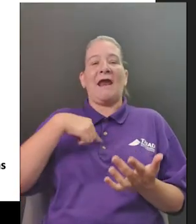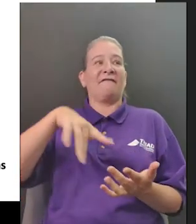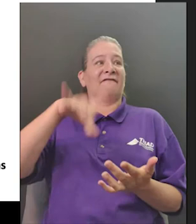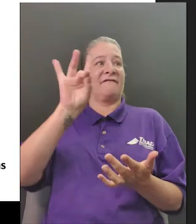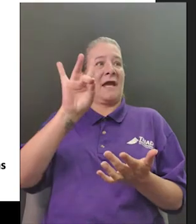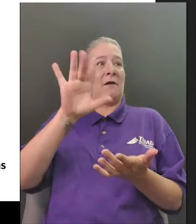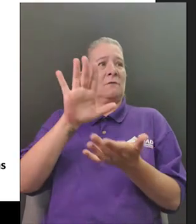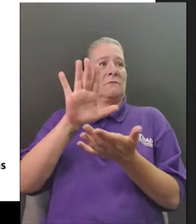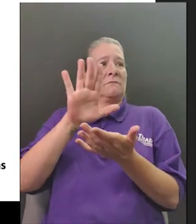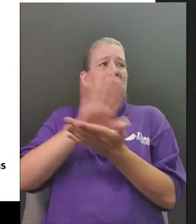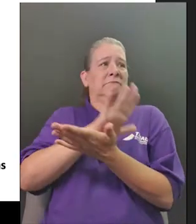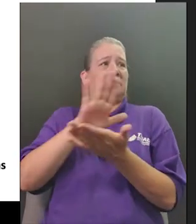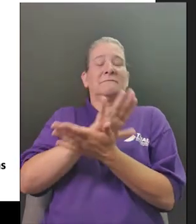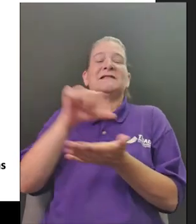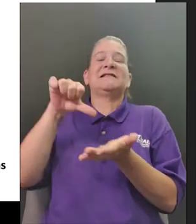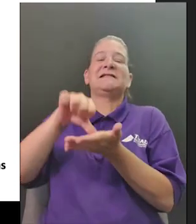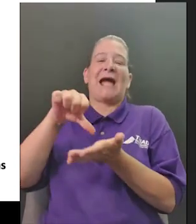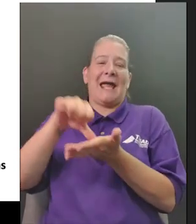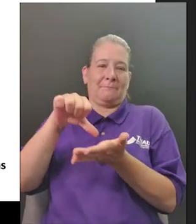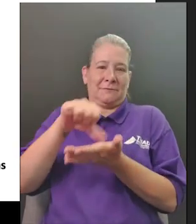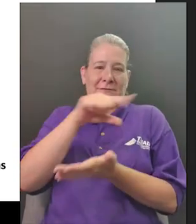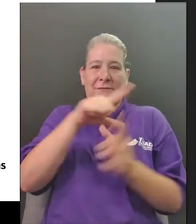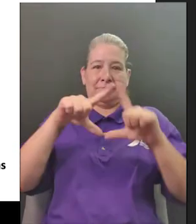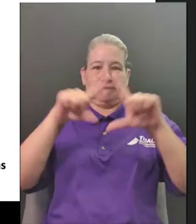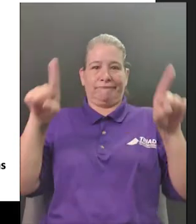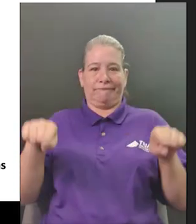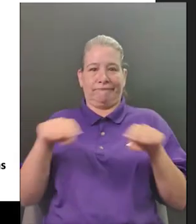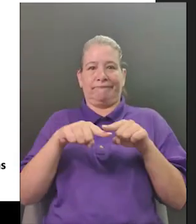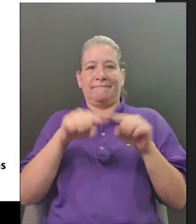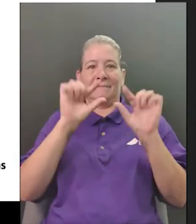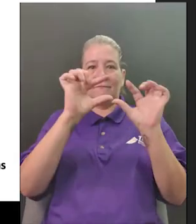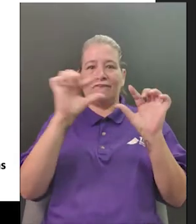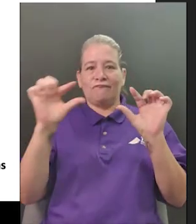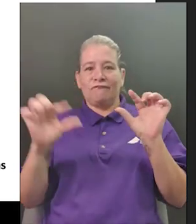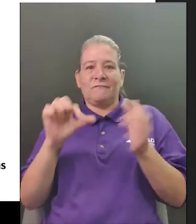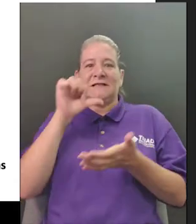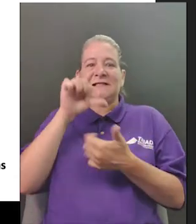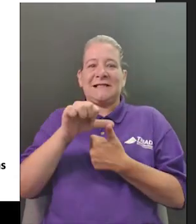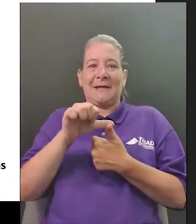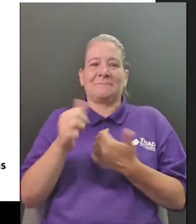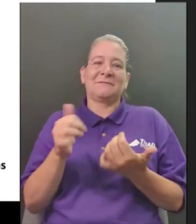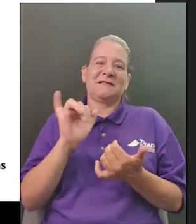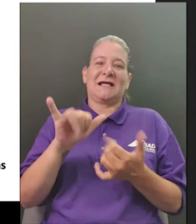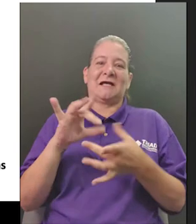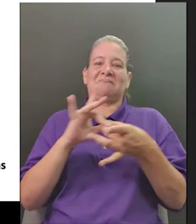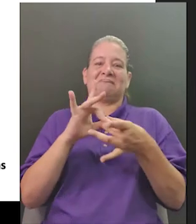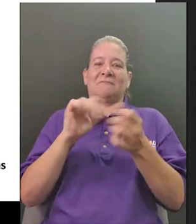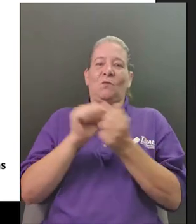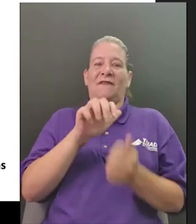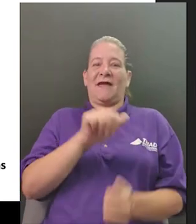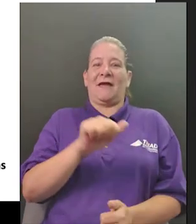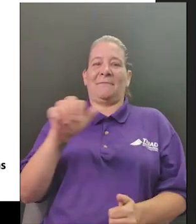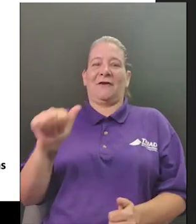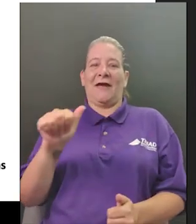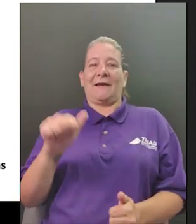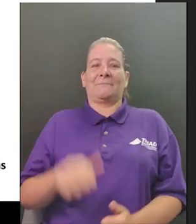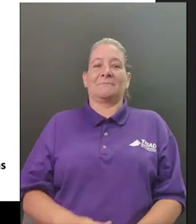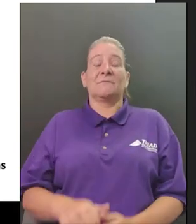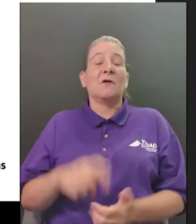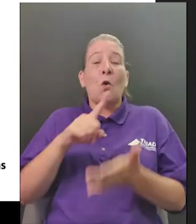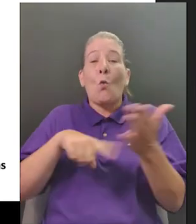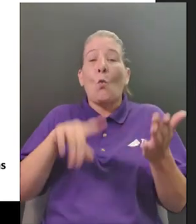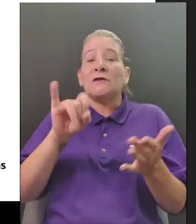of stamps to send and maybe you found a pen too it looks like someone found a pen